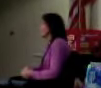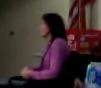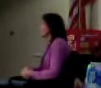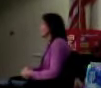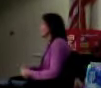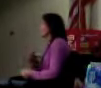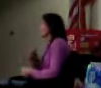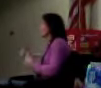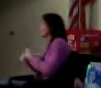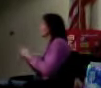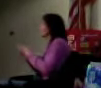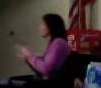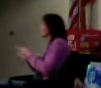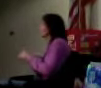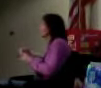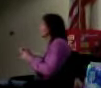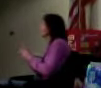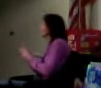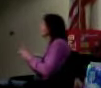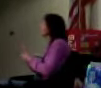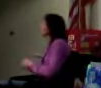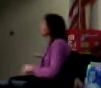We'll talk about interpretation in a minute.